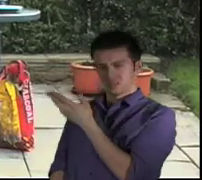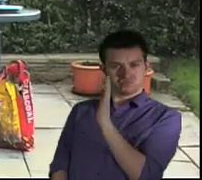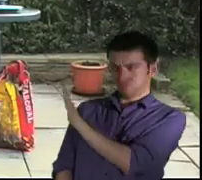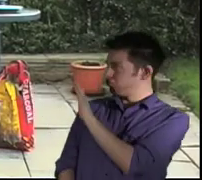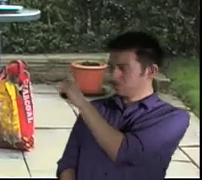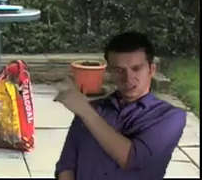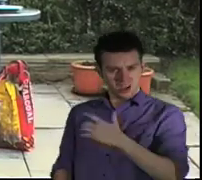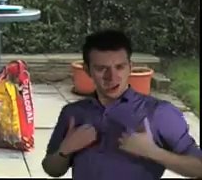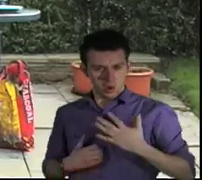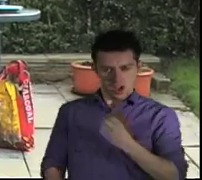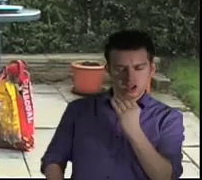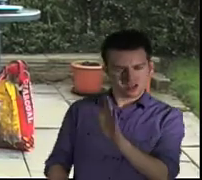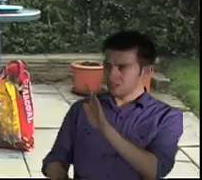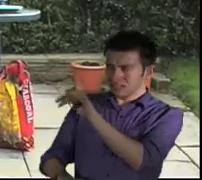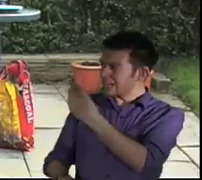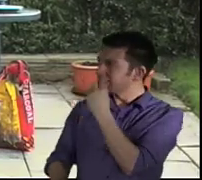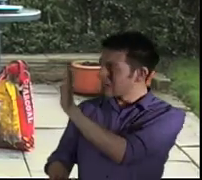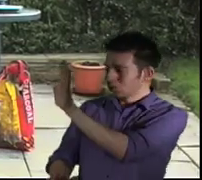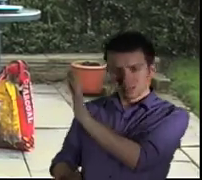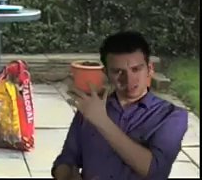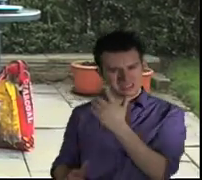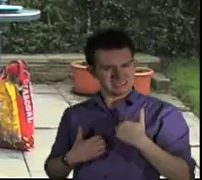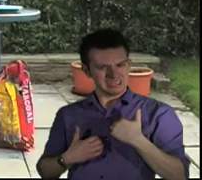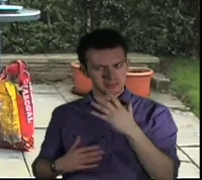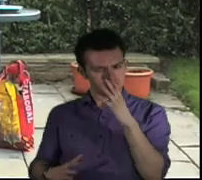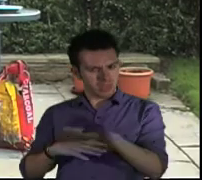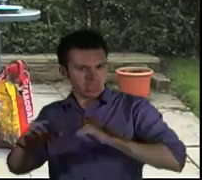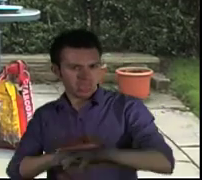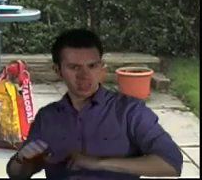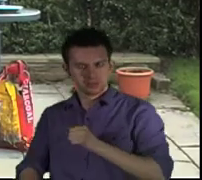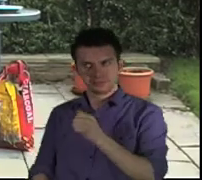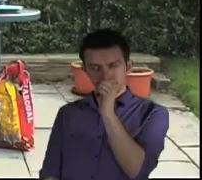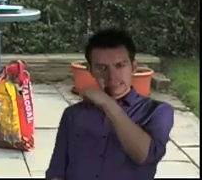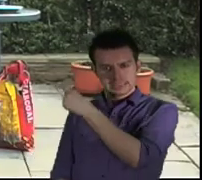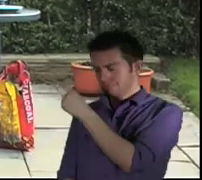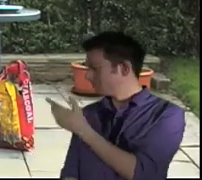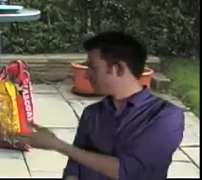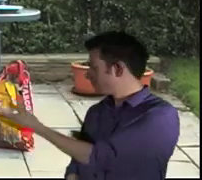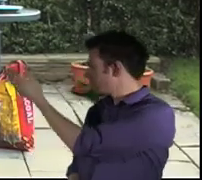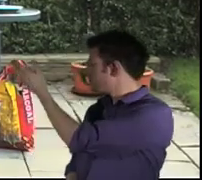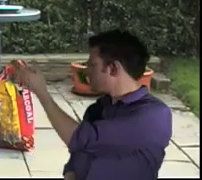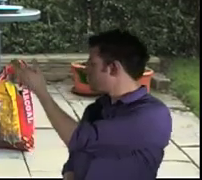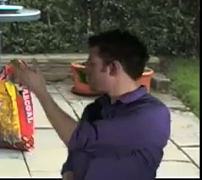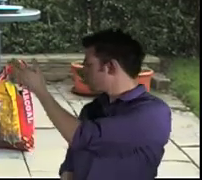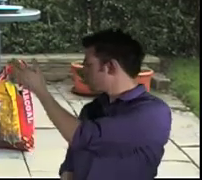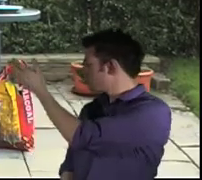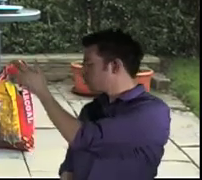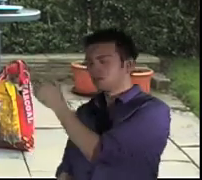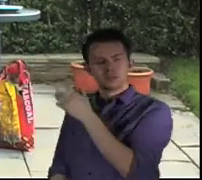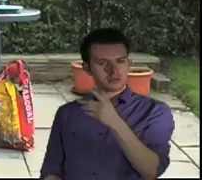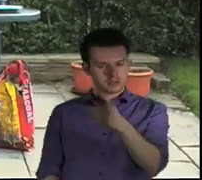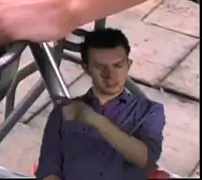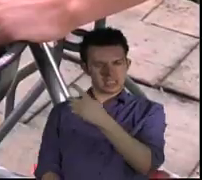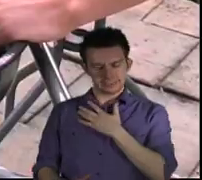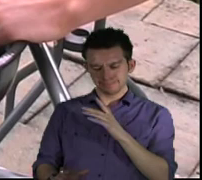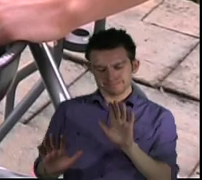That a boy. Now it's time to light the barbecue. Get your lighter and place it on the fire lighters. Be patient, if it